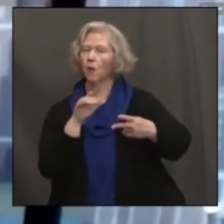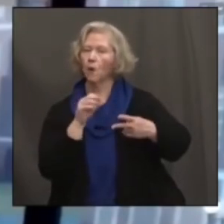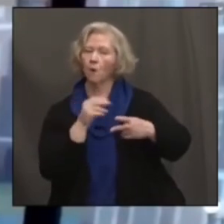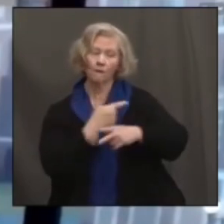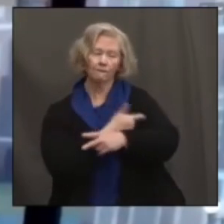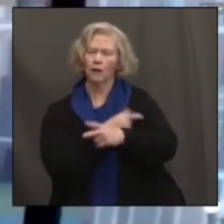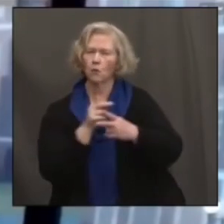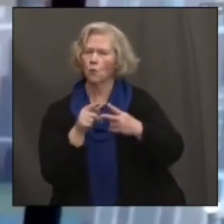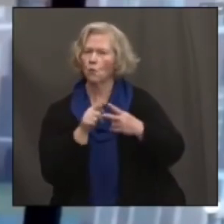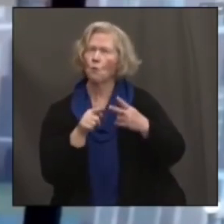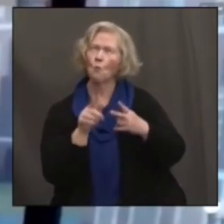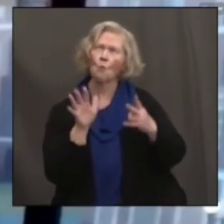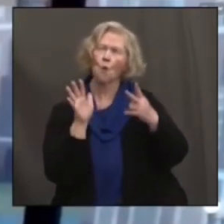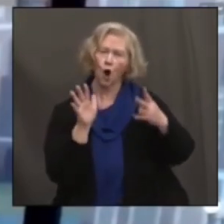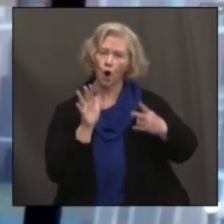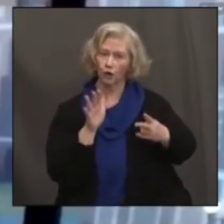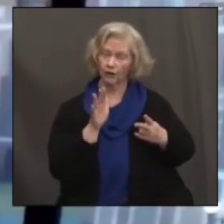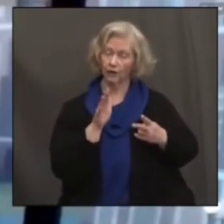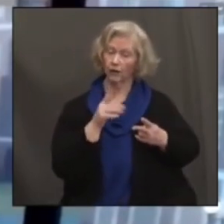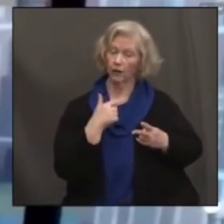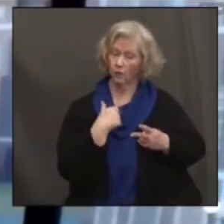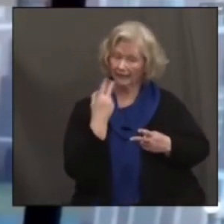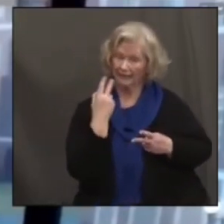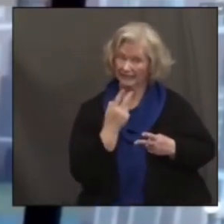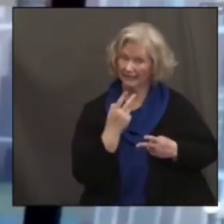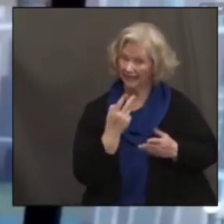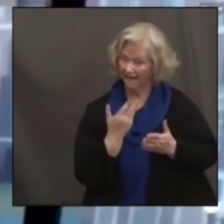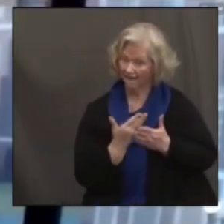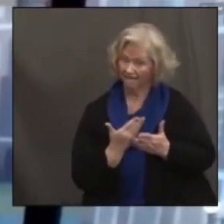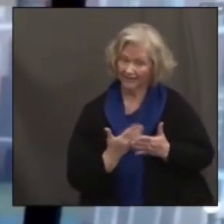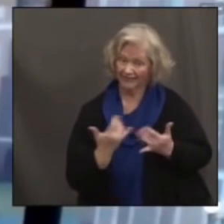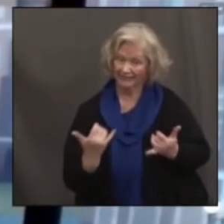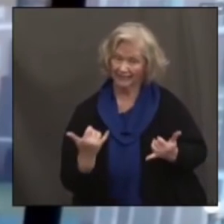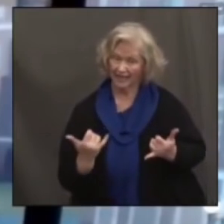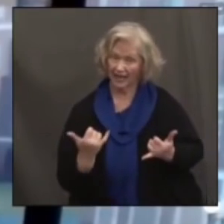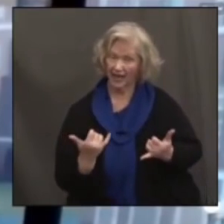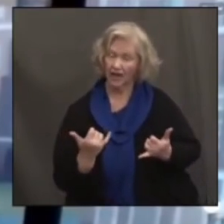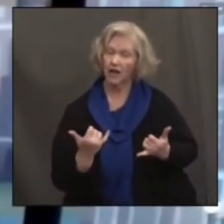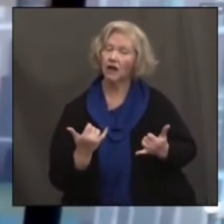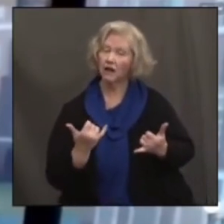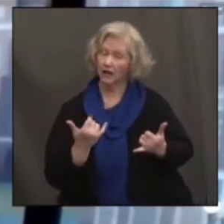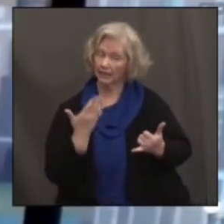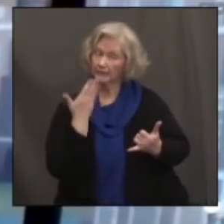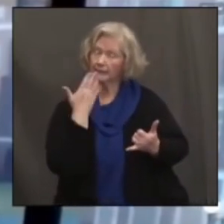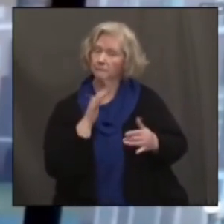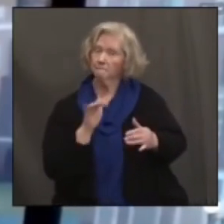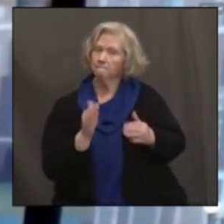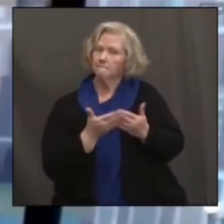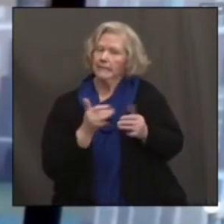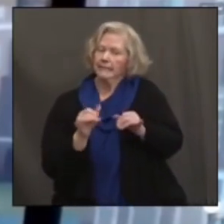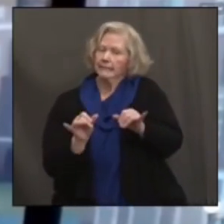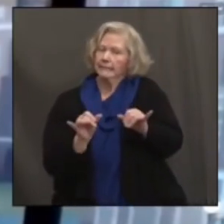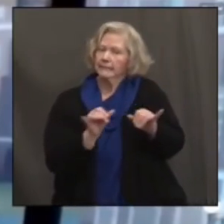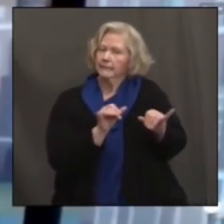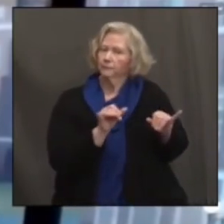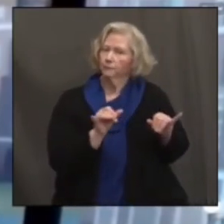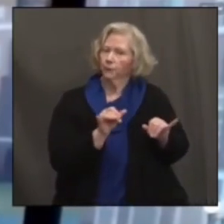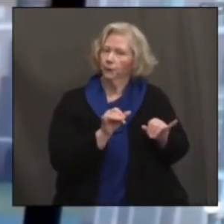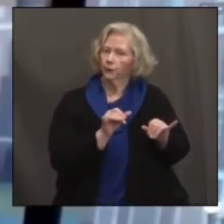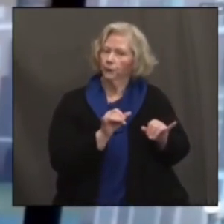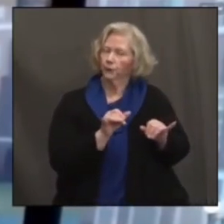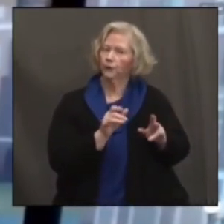think there are good signs, at least from the evidence that's preliminary evidence coming out now that that may be the case that we can actually